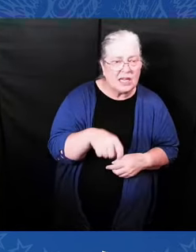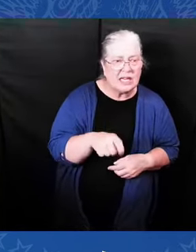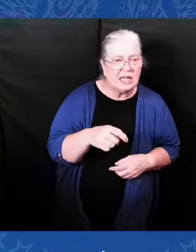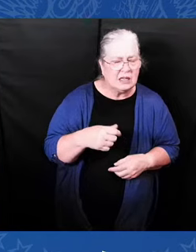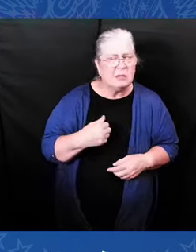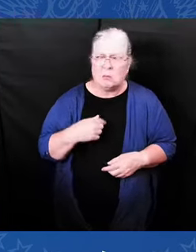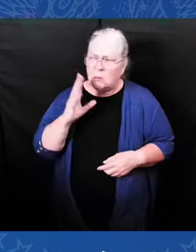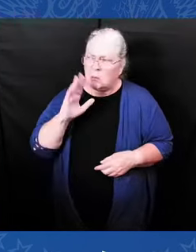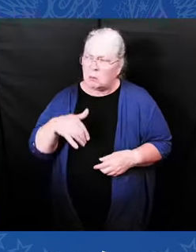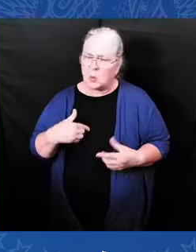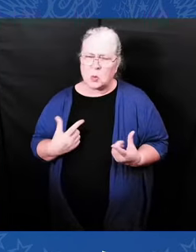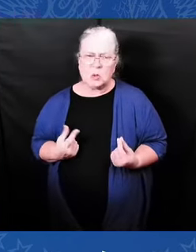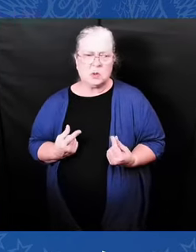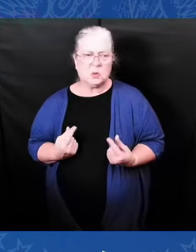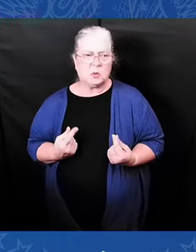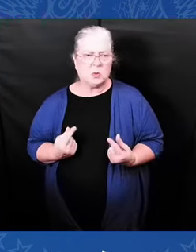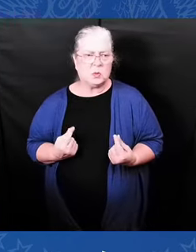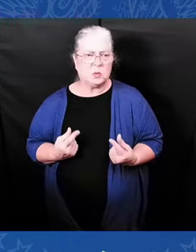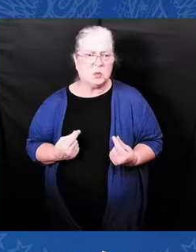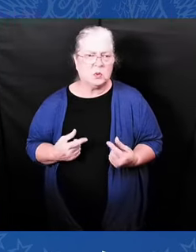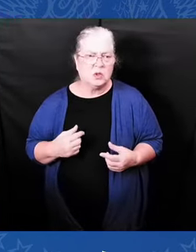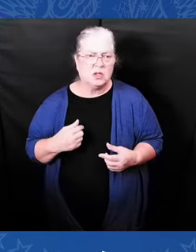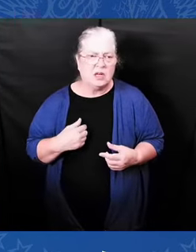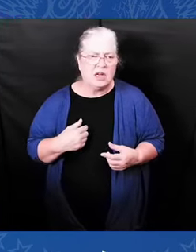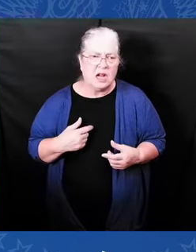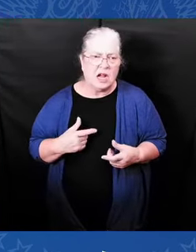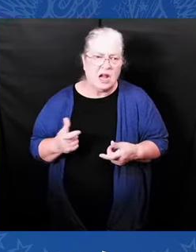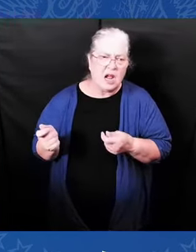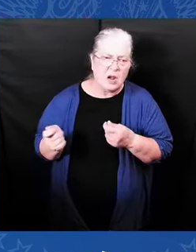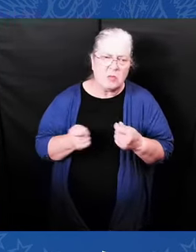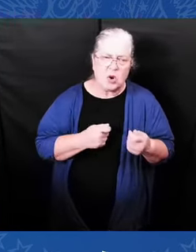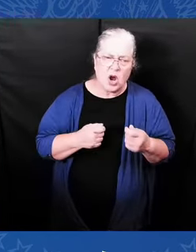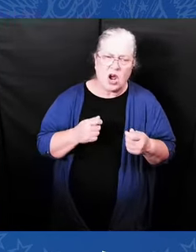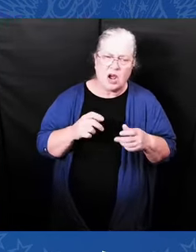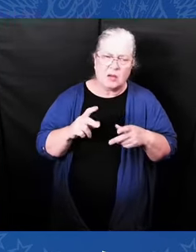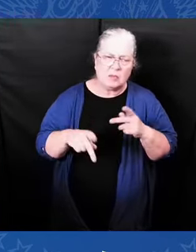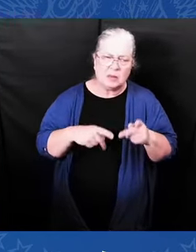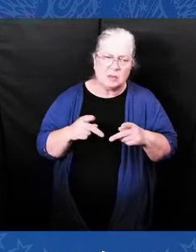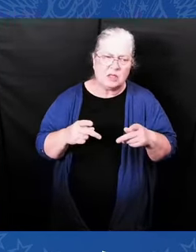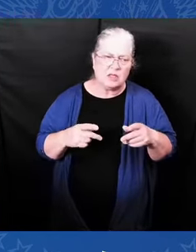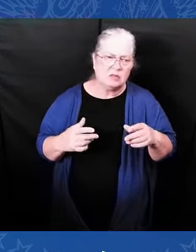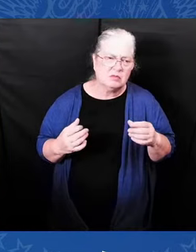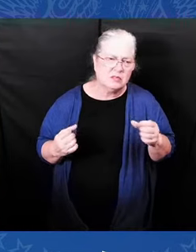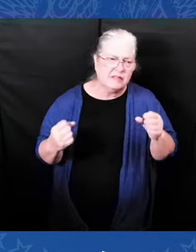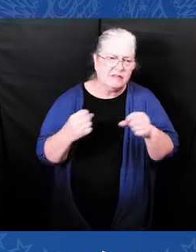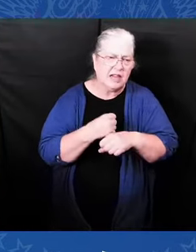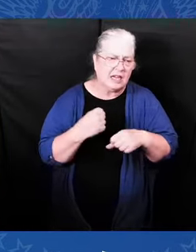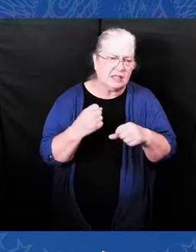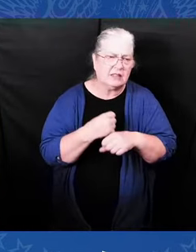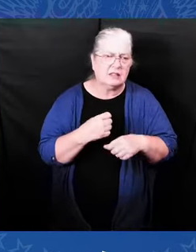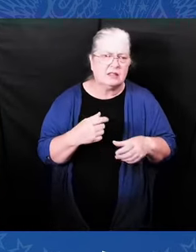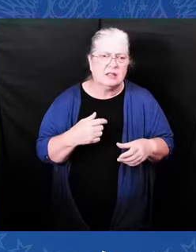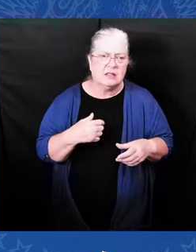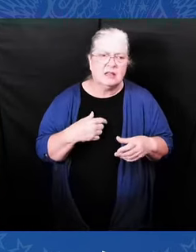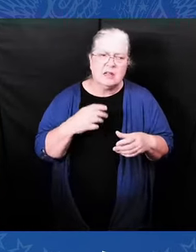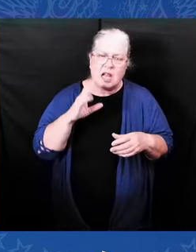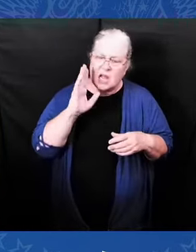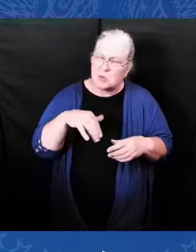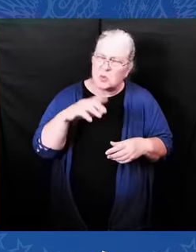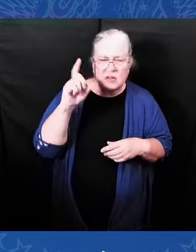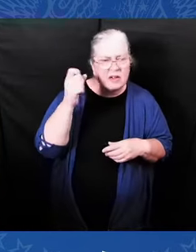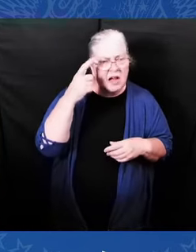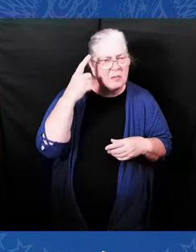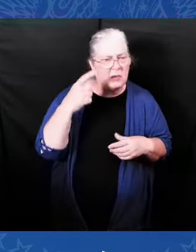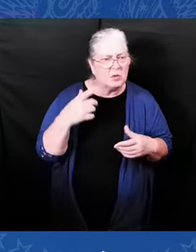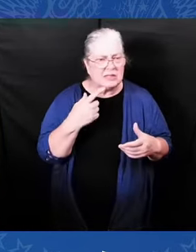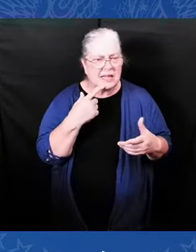threat to our democracy has ended with our victory in 2020, but it didn't. Our democracy is still at stake. Don't kid yourself. So we